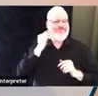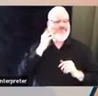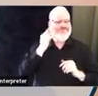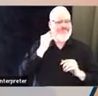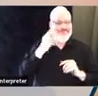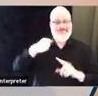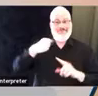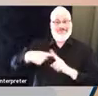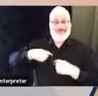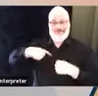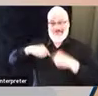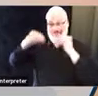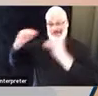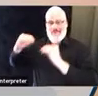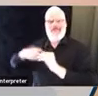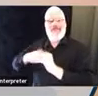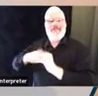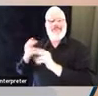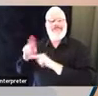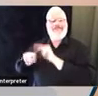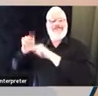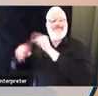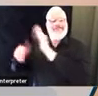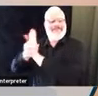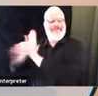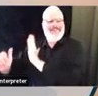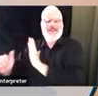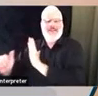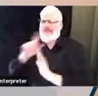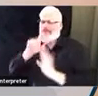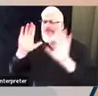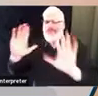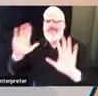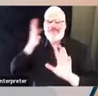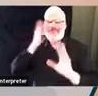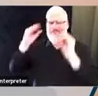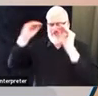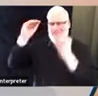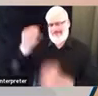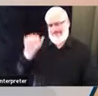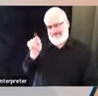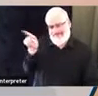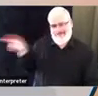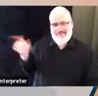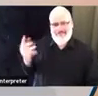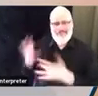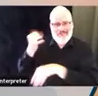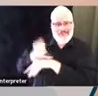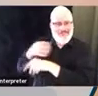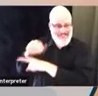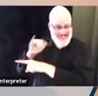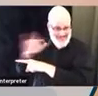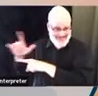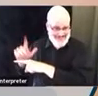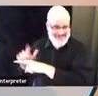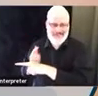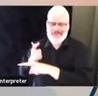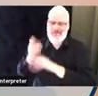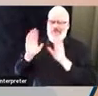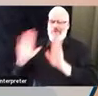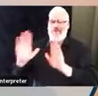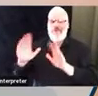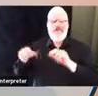a great experience. And I just, you know, took every opportunity to attend trainings and put myself in